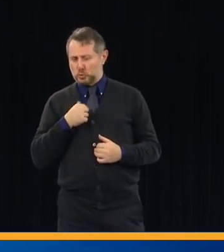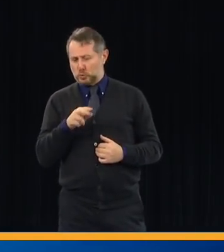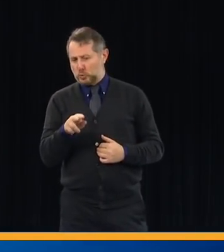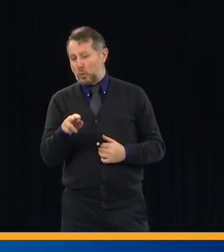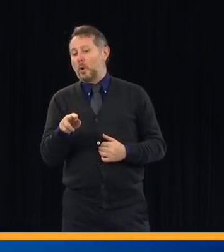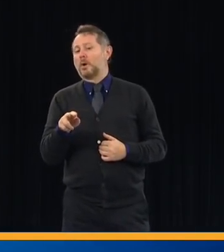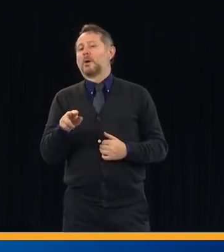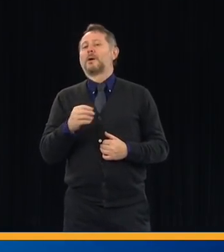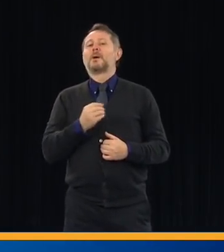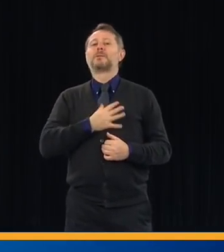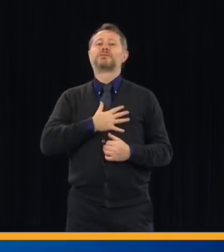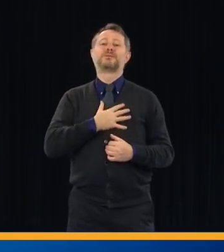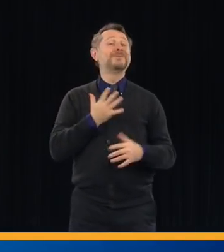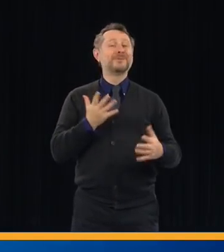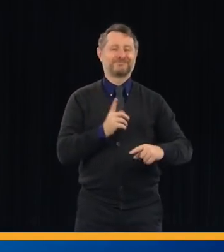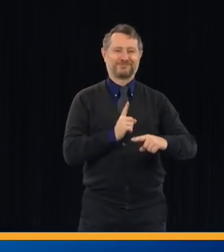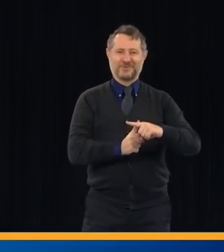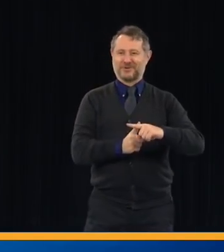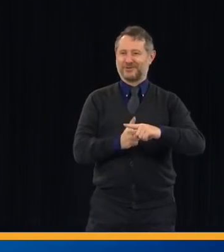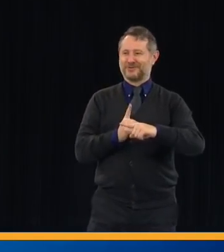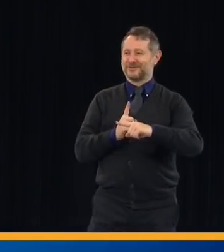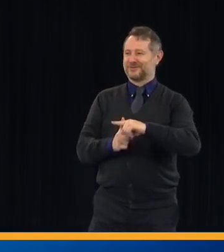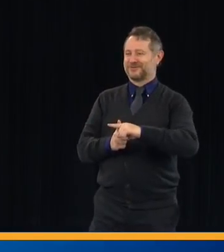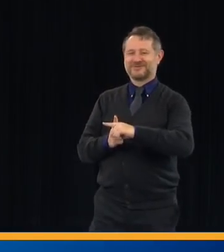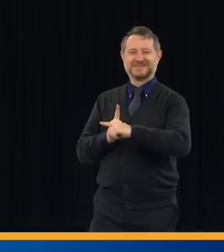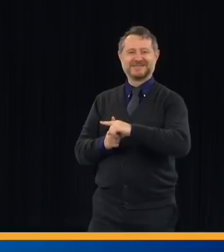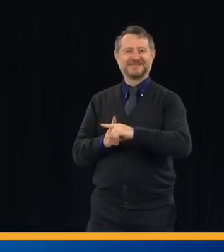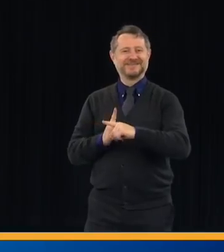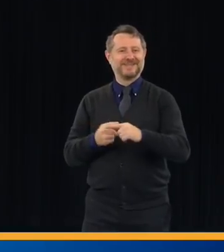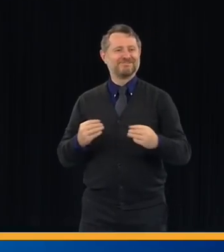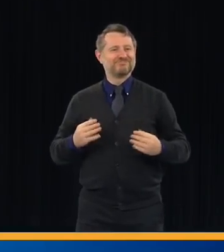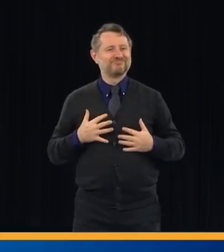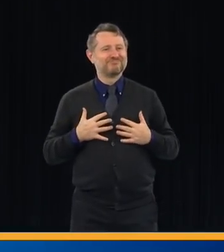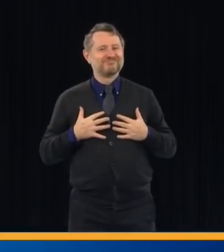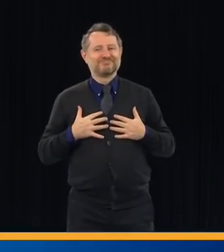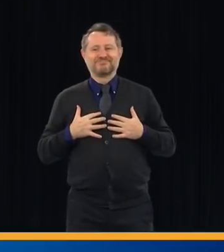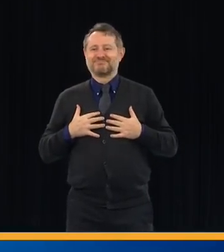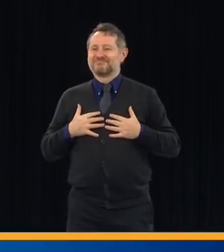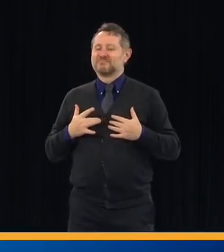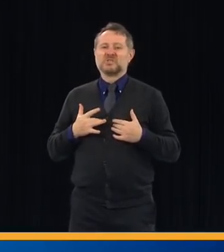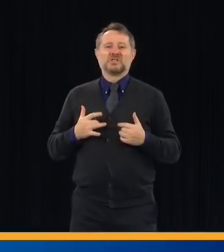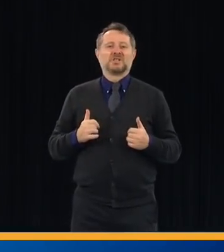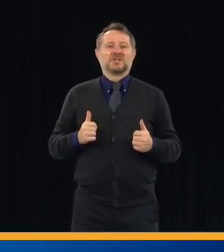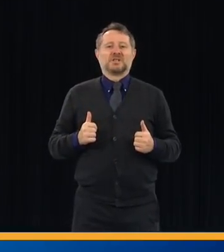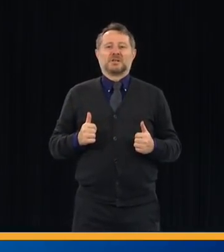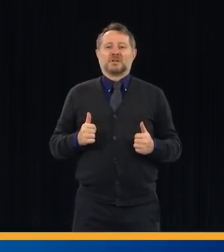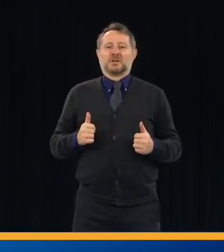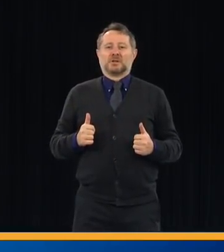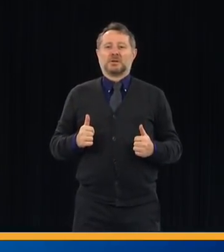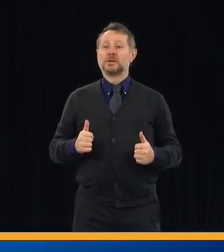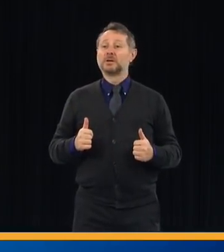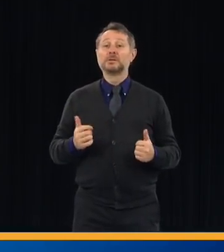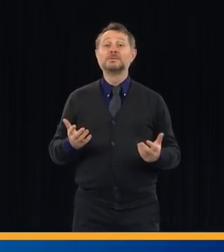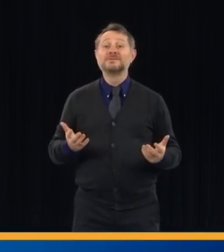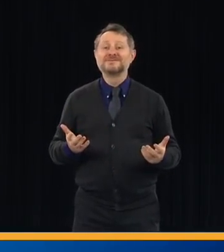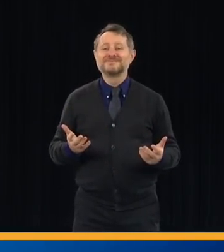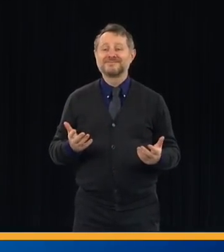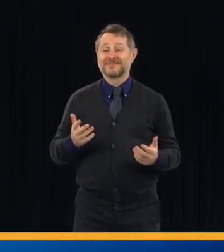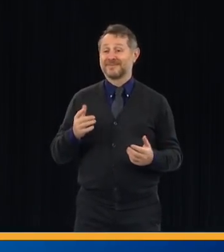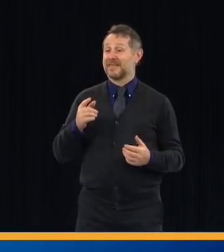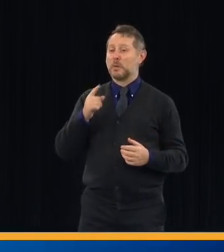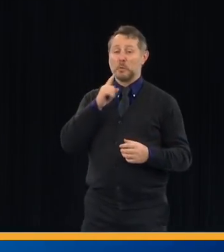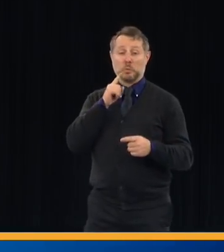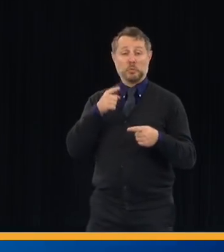that just showed such a positive spirit. You know, when things are at their